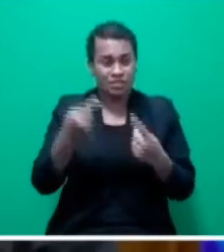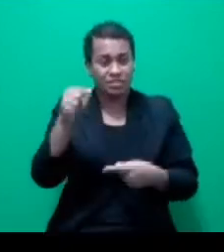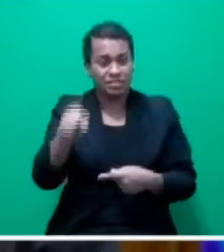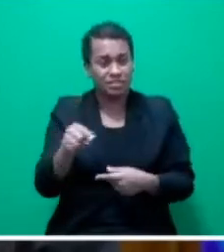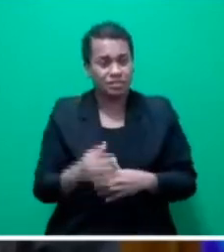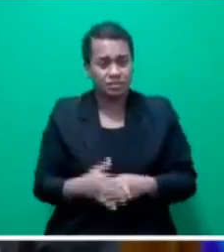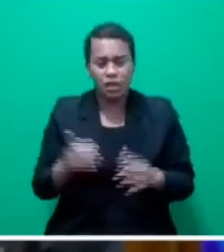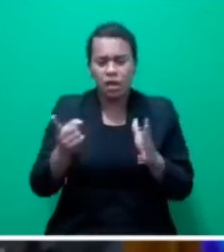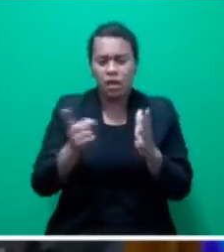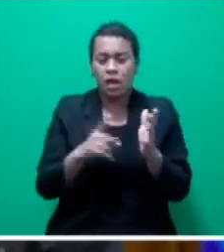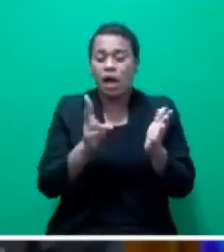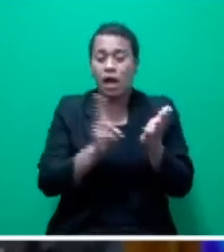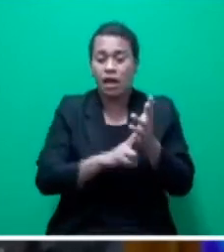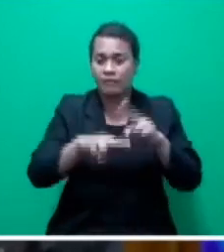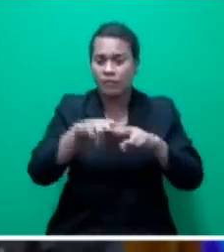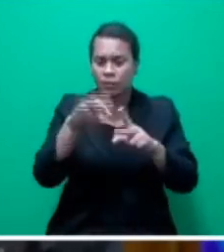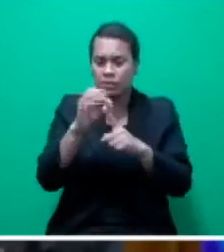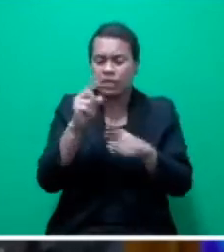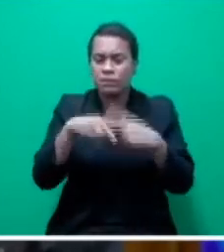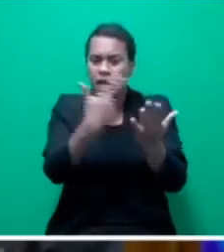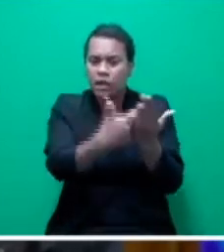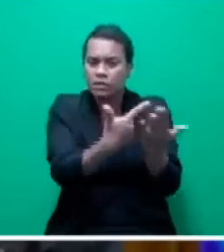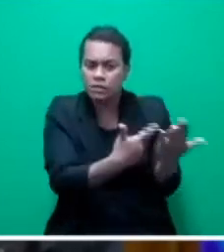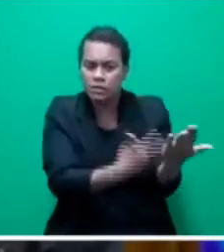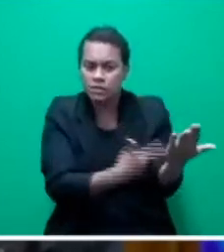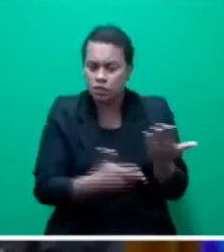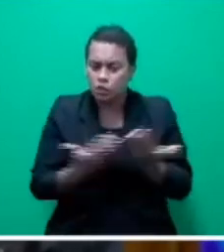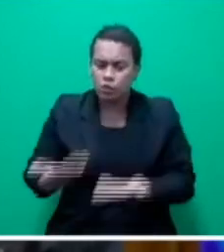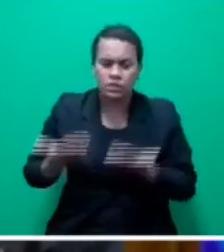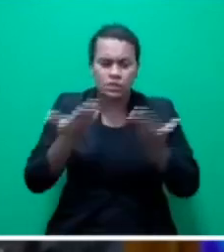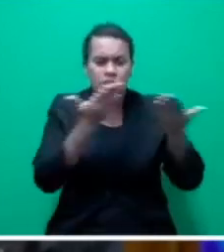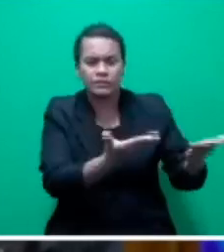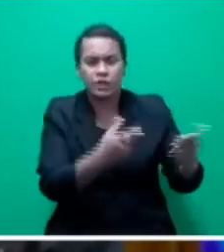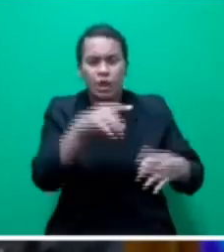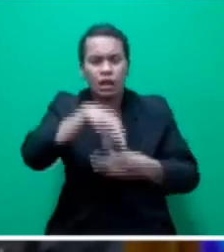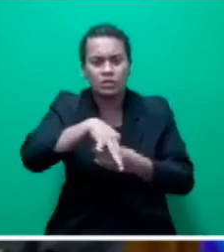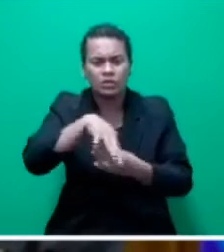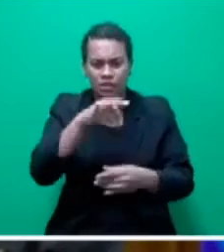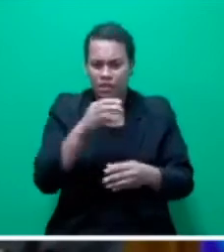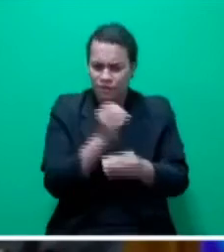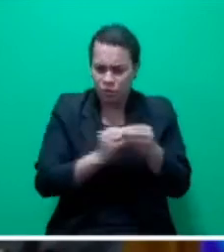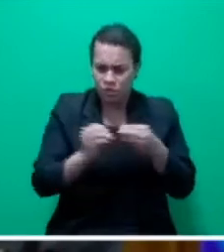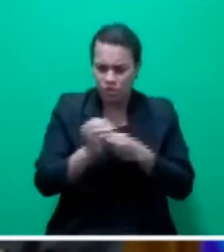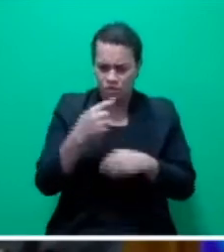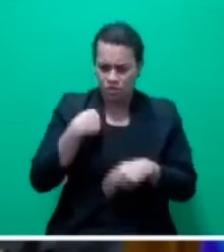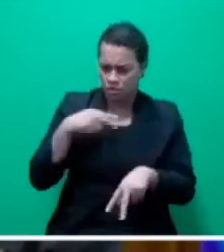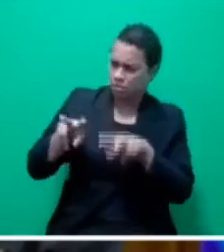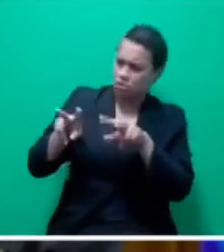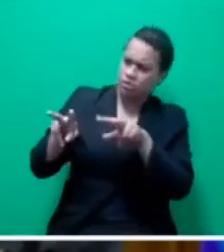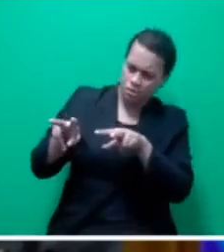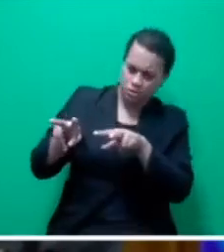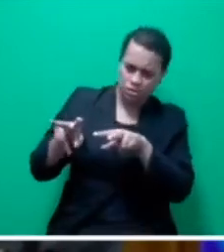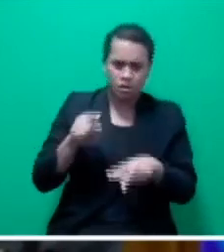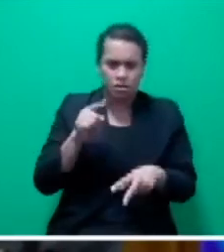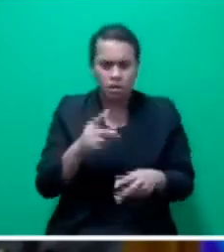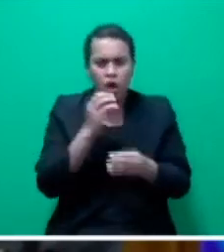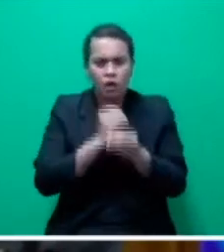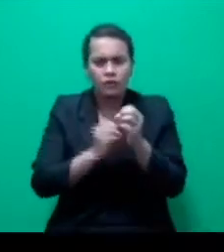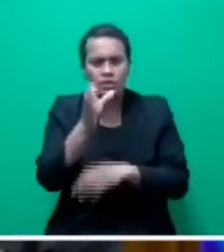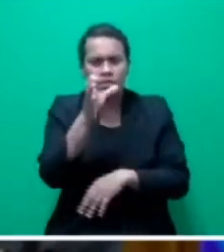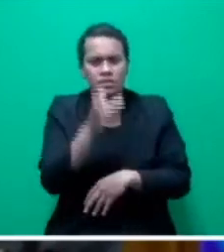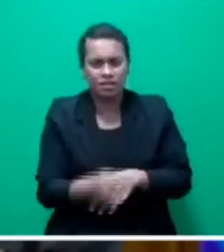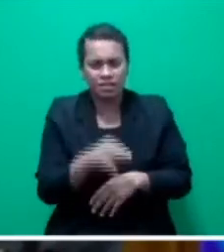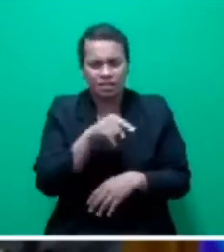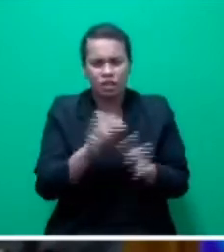and the donor list provided to the Elections Office and sent to him as registered officer and general secretary of the Fiji First